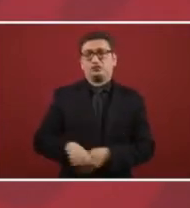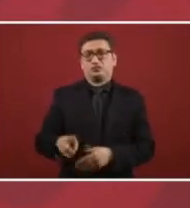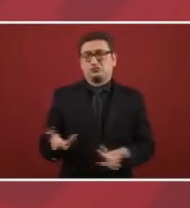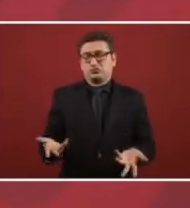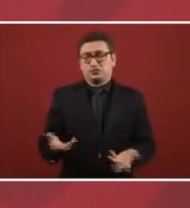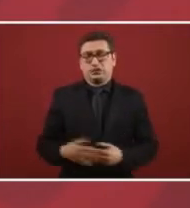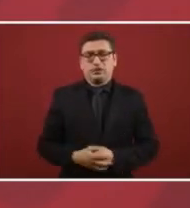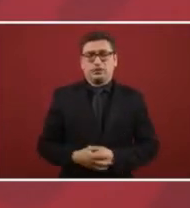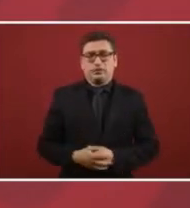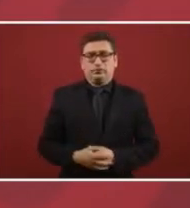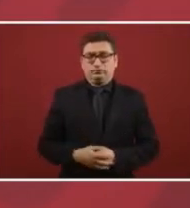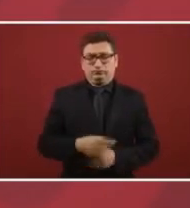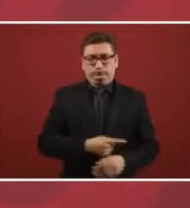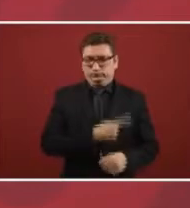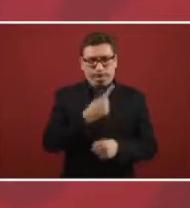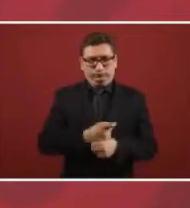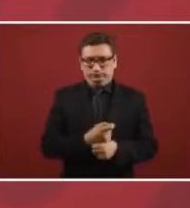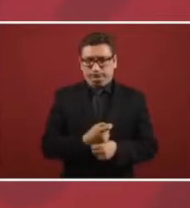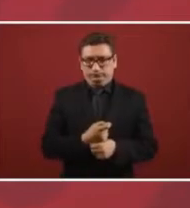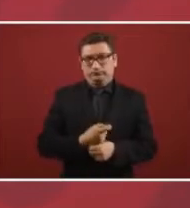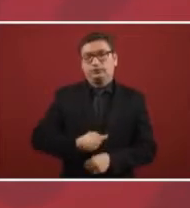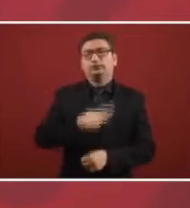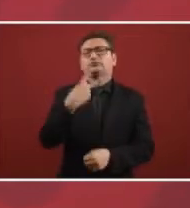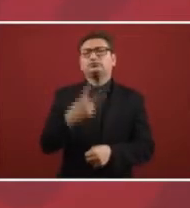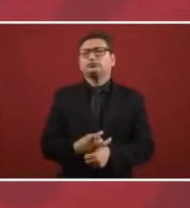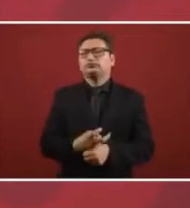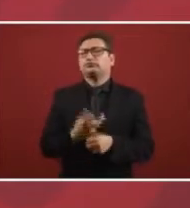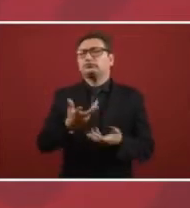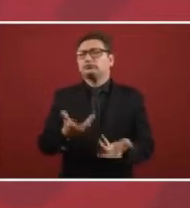so first that and second